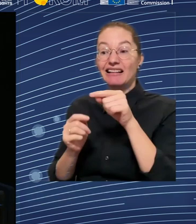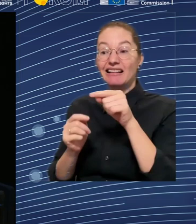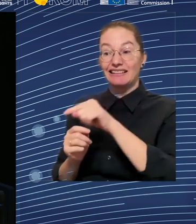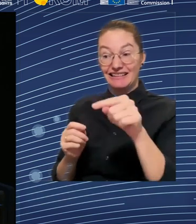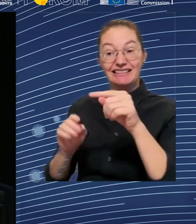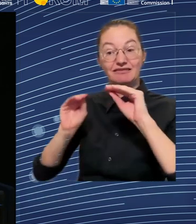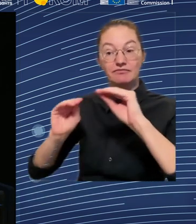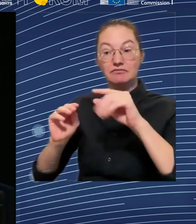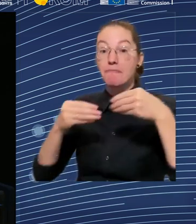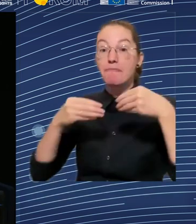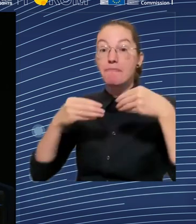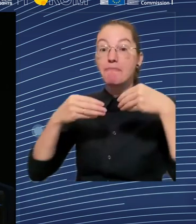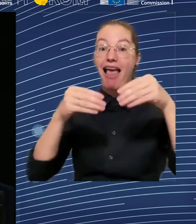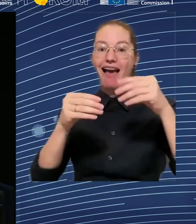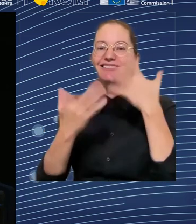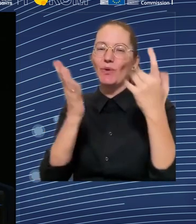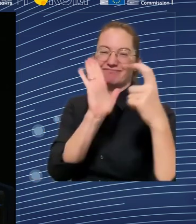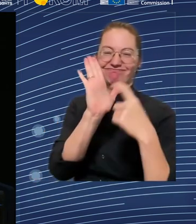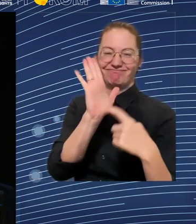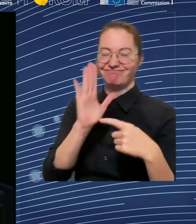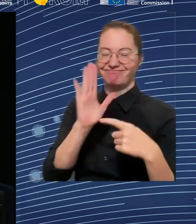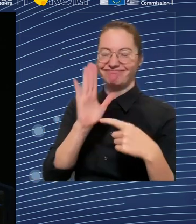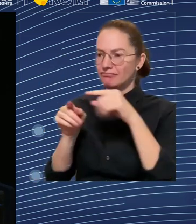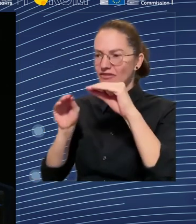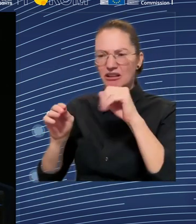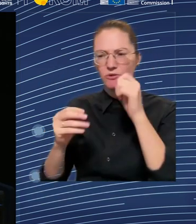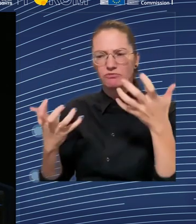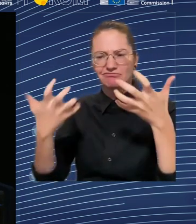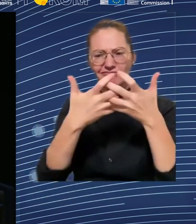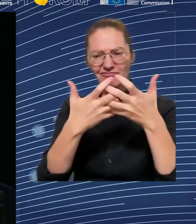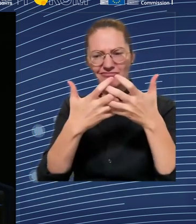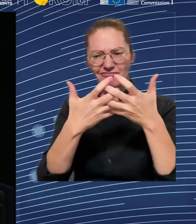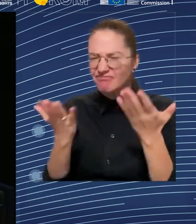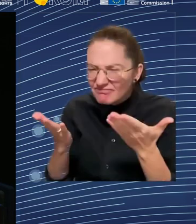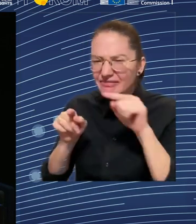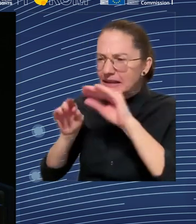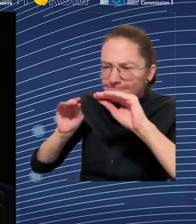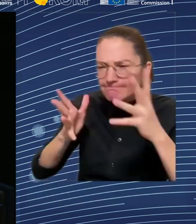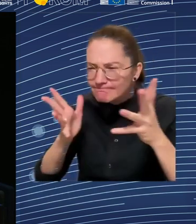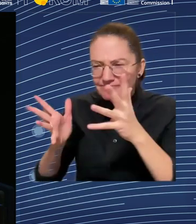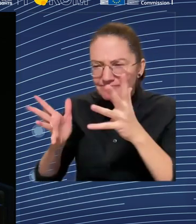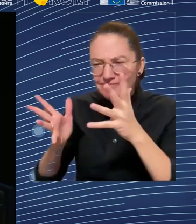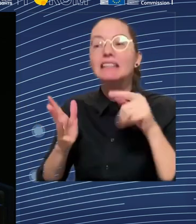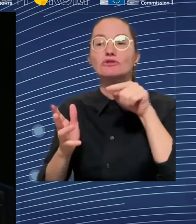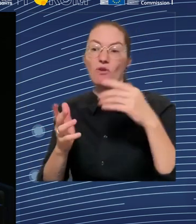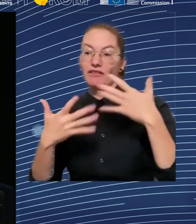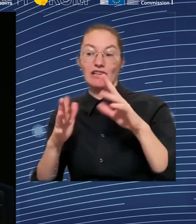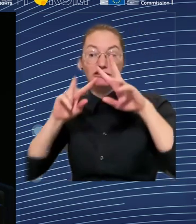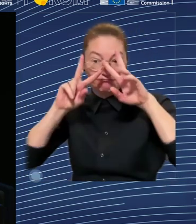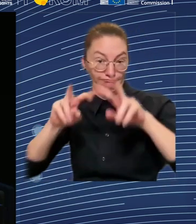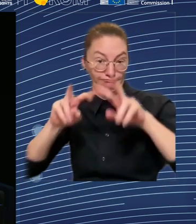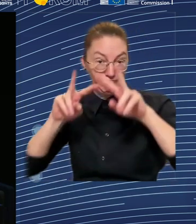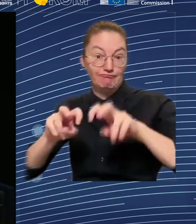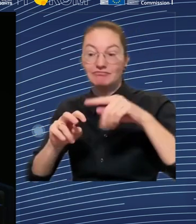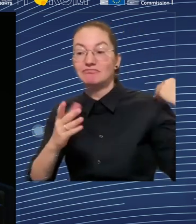And then, for me, the most challenging one is how to get good data for real needs. That's what, for me, is really challenging.